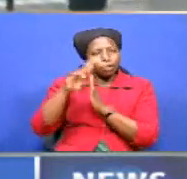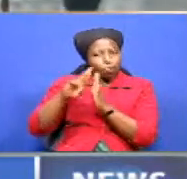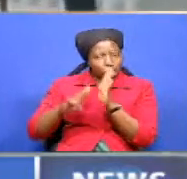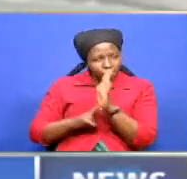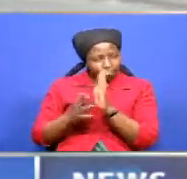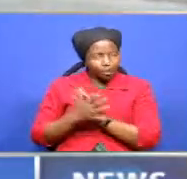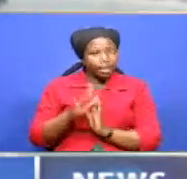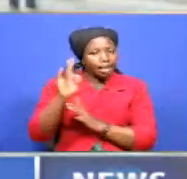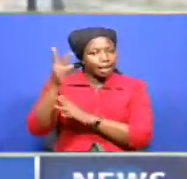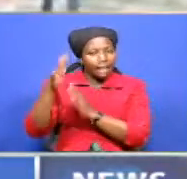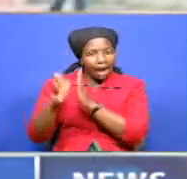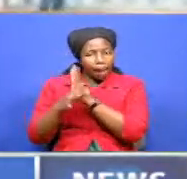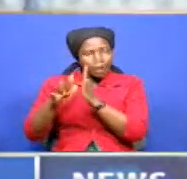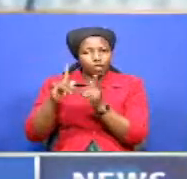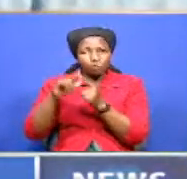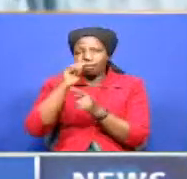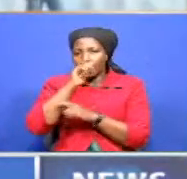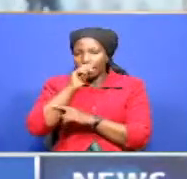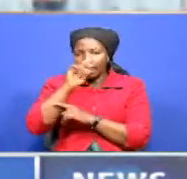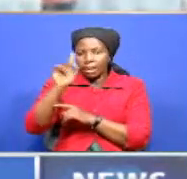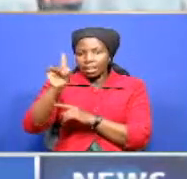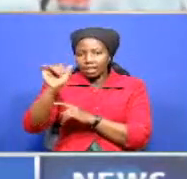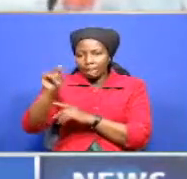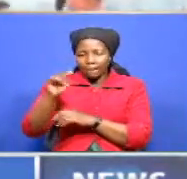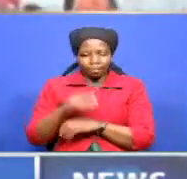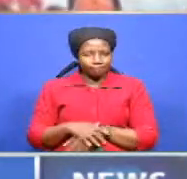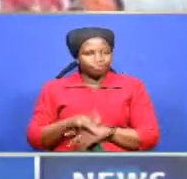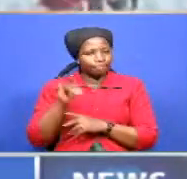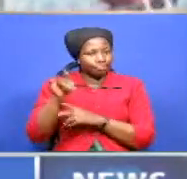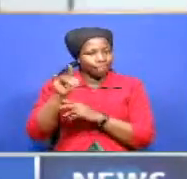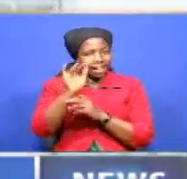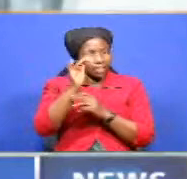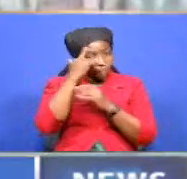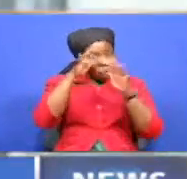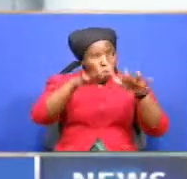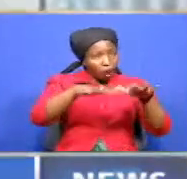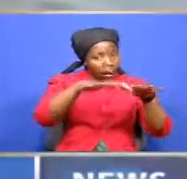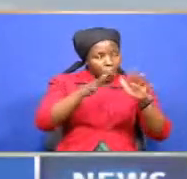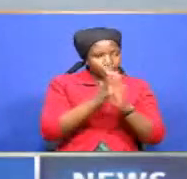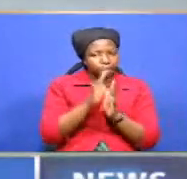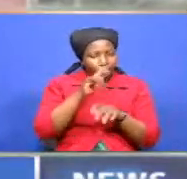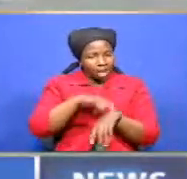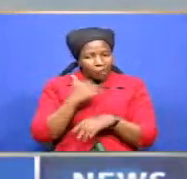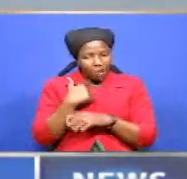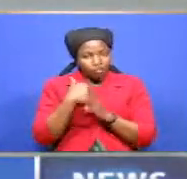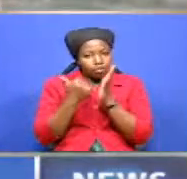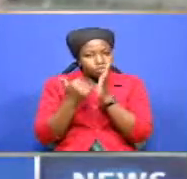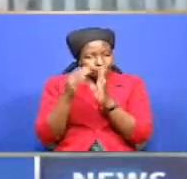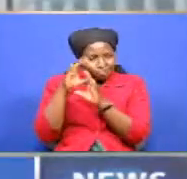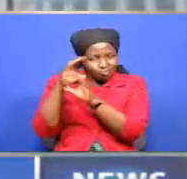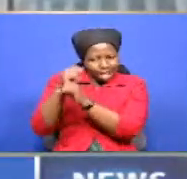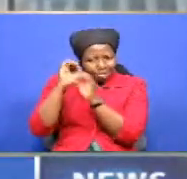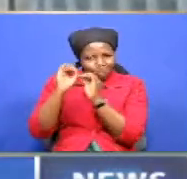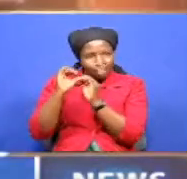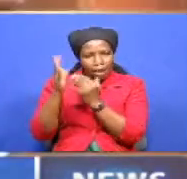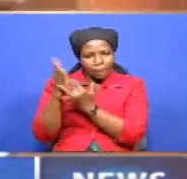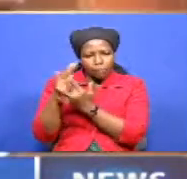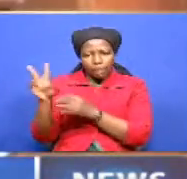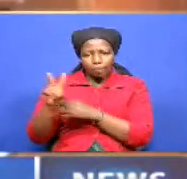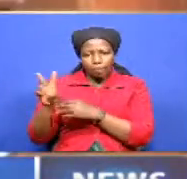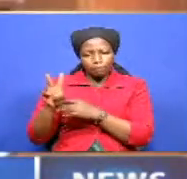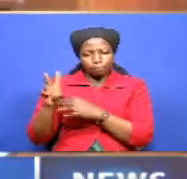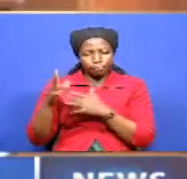Kenya's ambassador to Tanzania, Dan Kazungu, will call for calmer mid-brewing mistrust between people from the two countries.